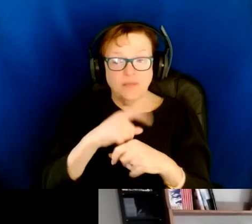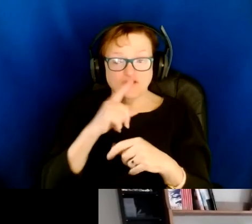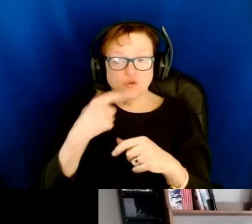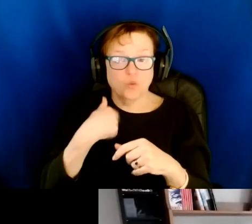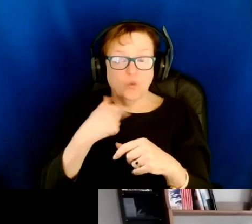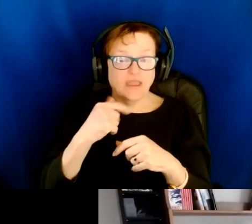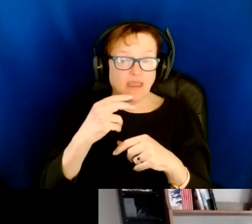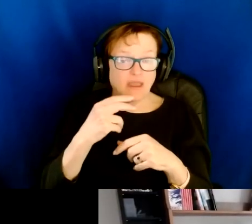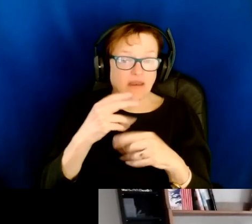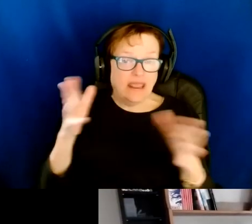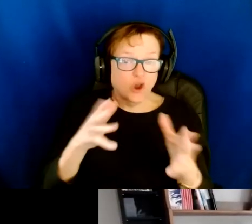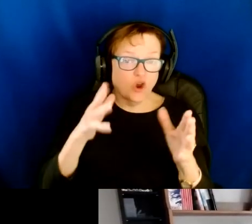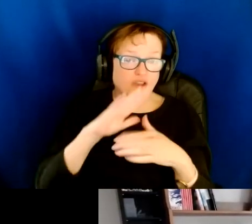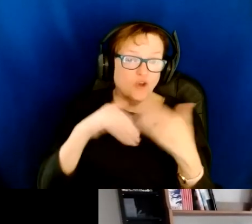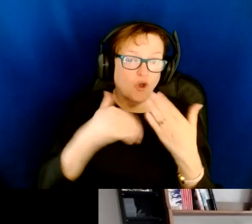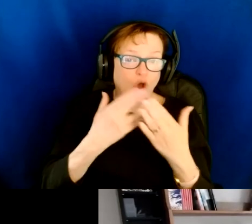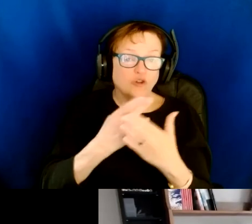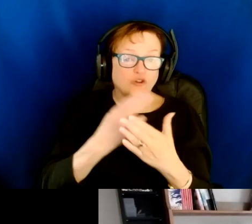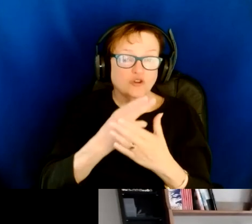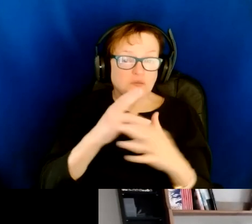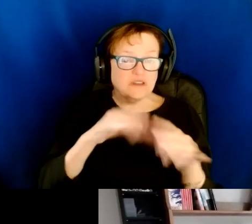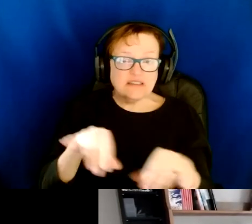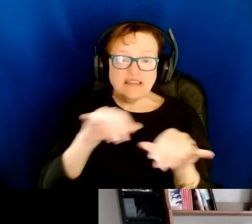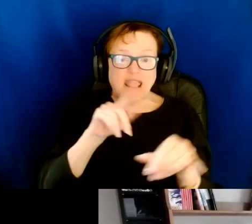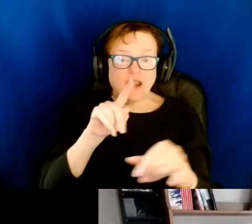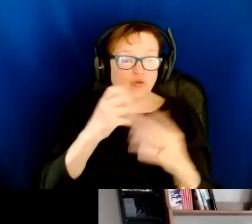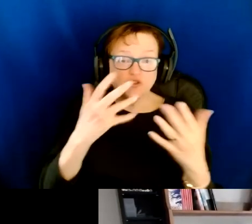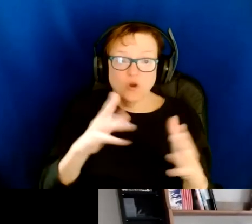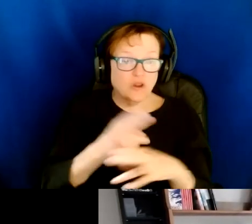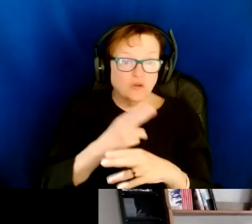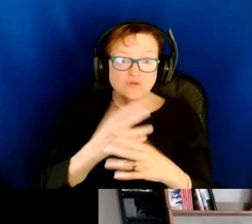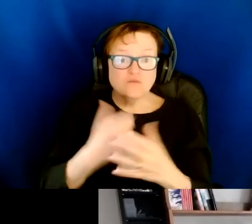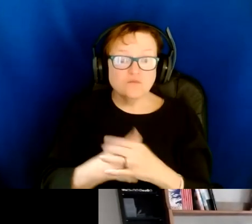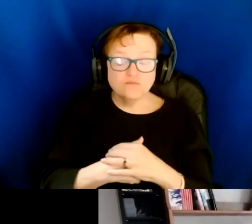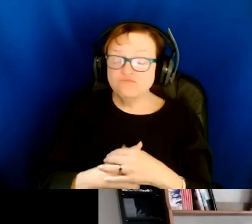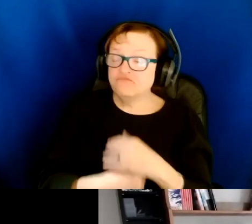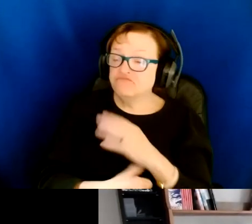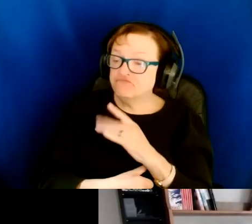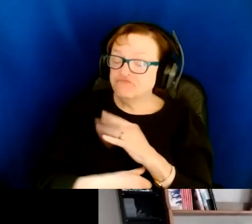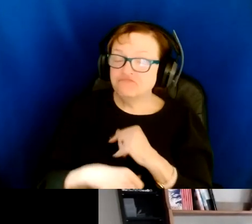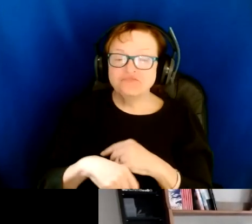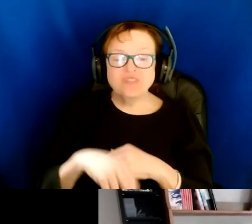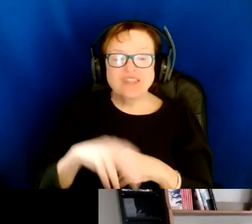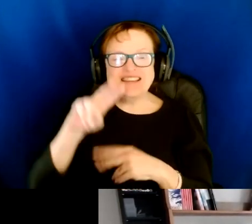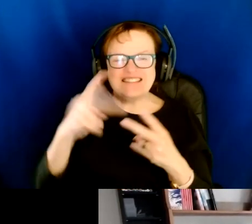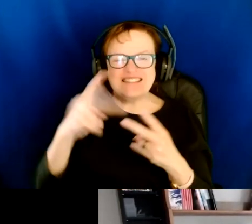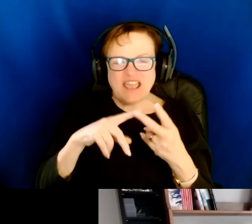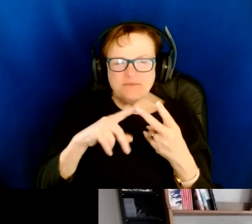using them, but pretty much just the standard tools you're already using. Great. I have a second question for you.